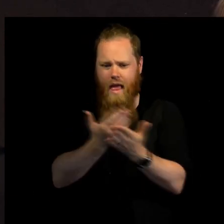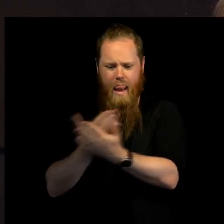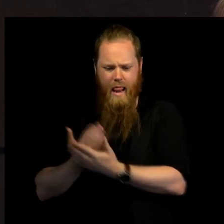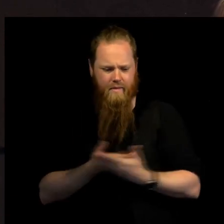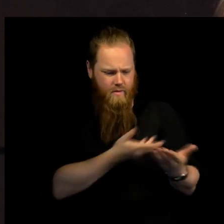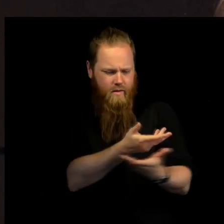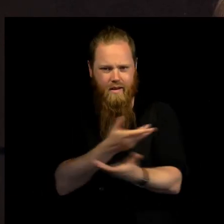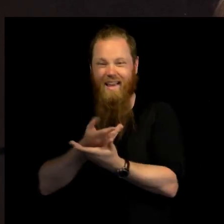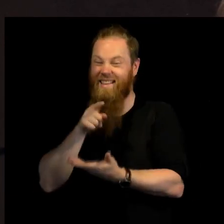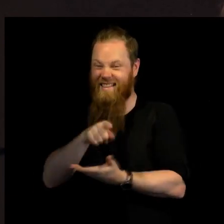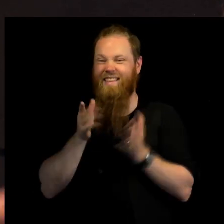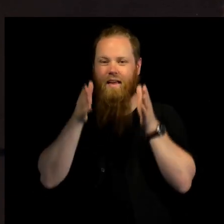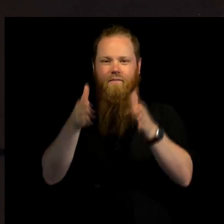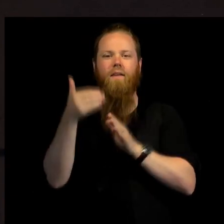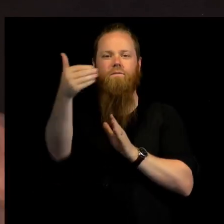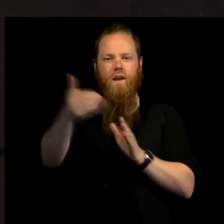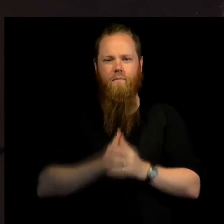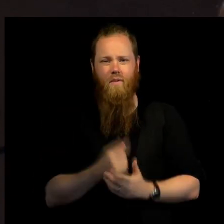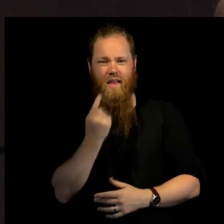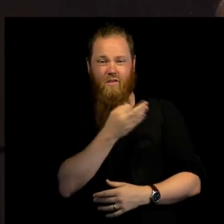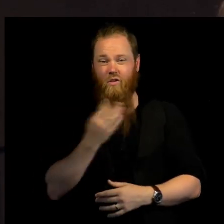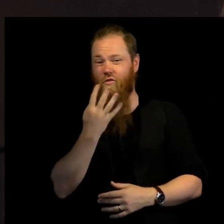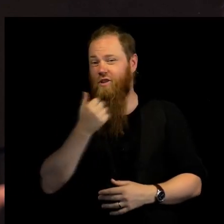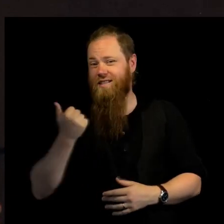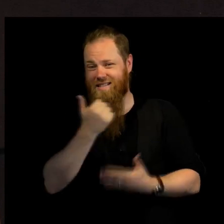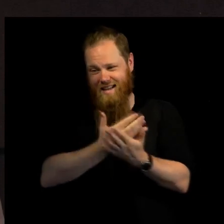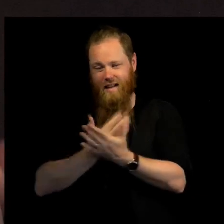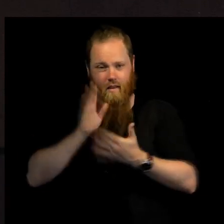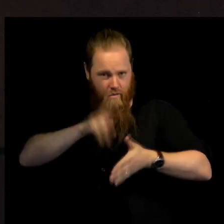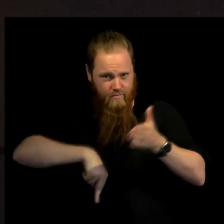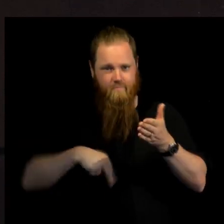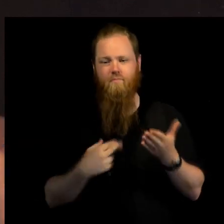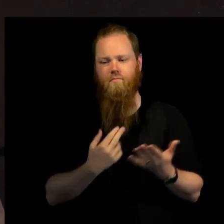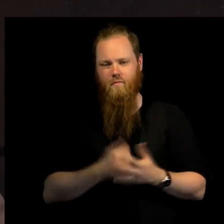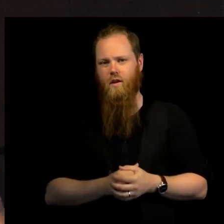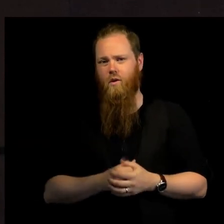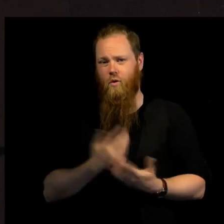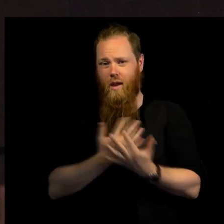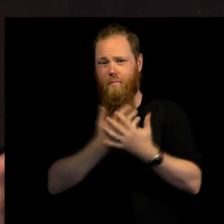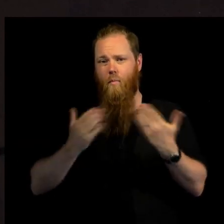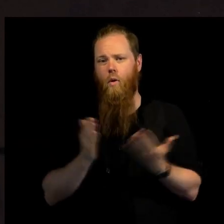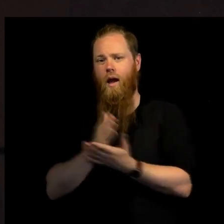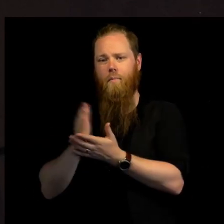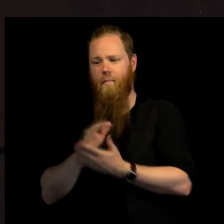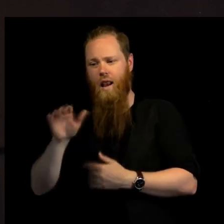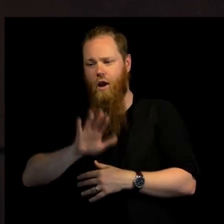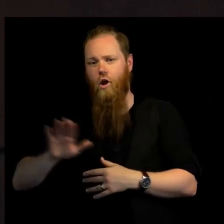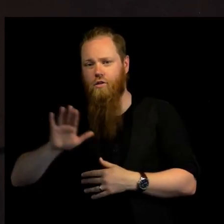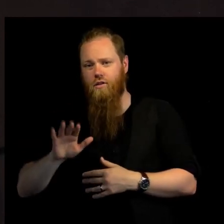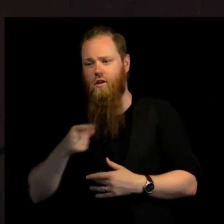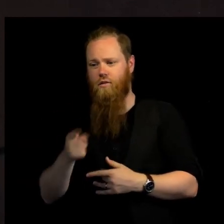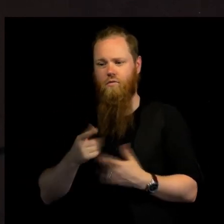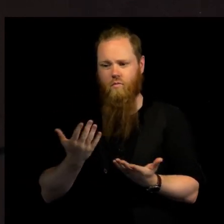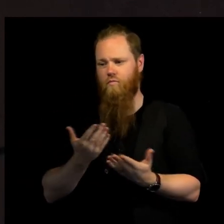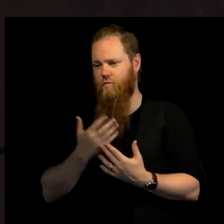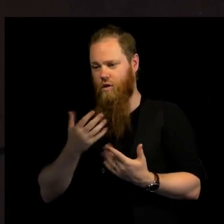think when you look at the 146 countries that have signed the convention, many of the big countries in the Middle East who are hosting the large number of refugees have not signed